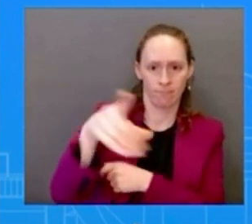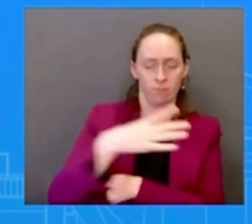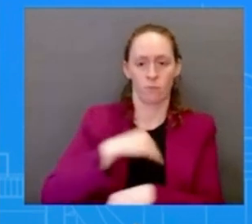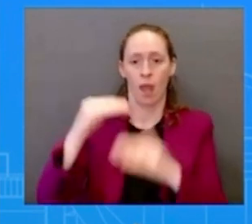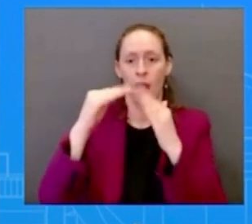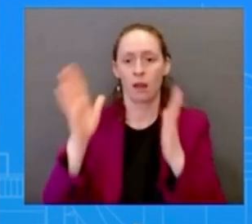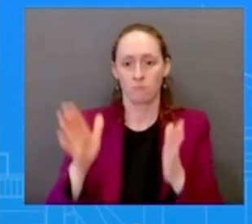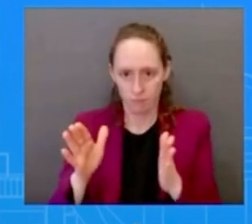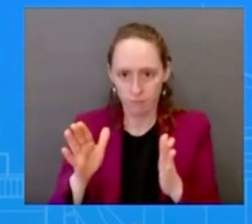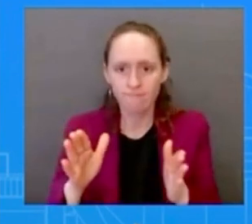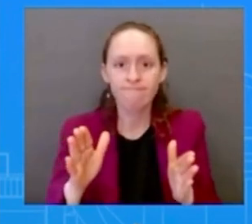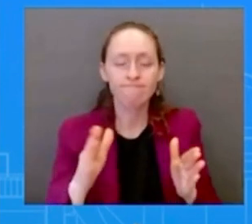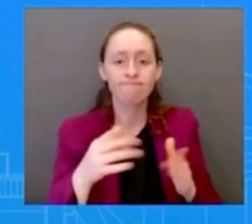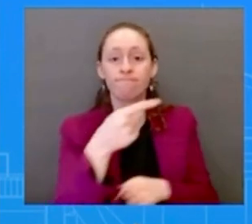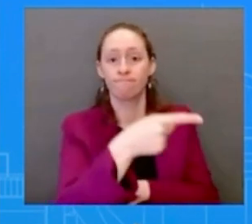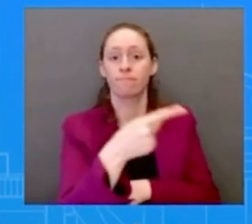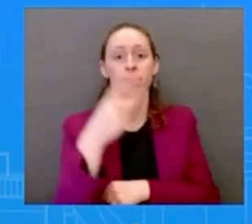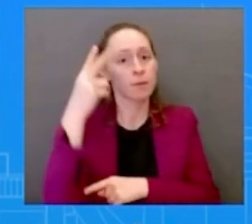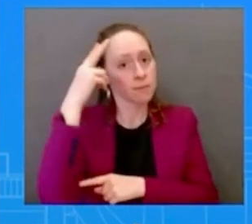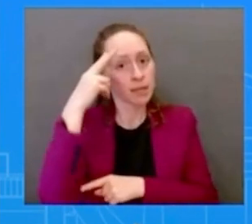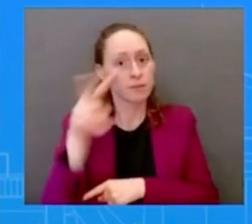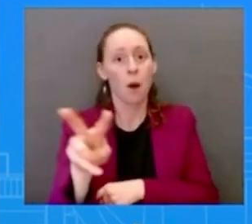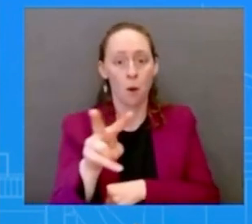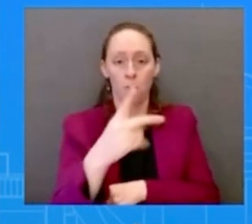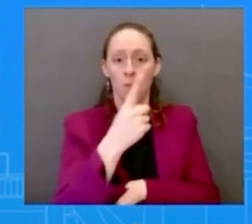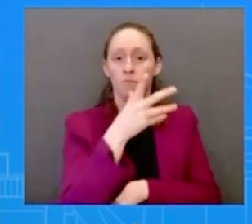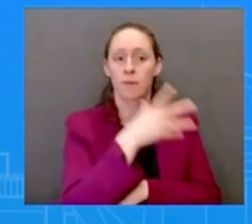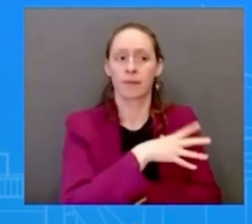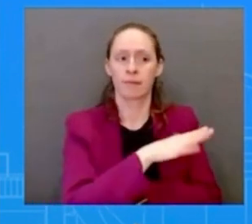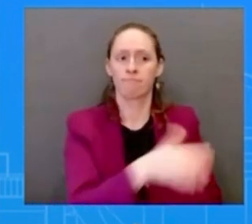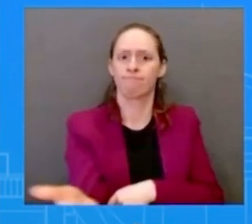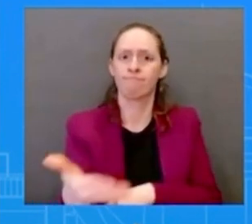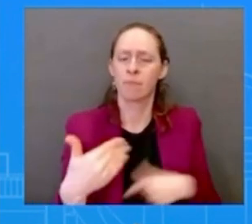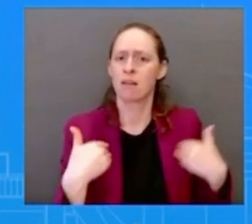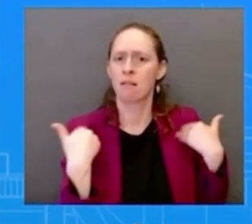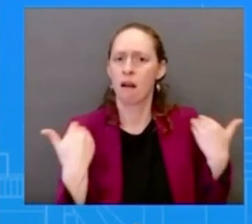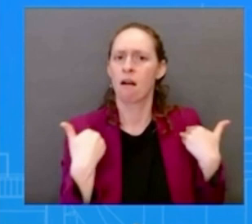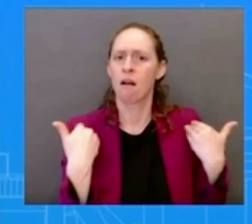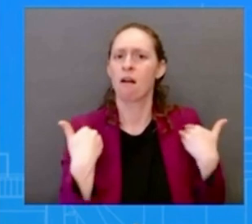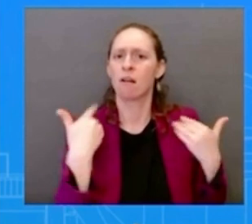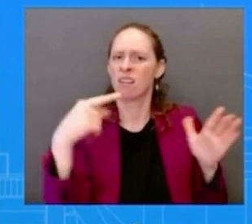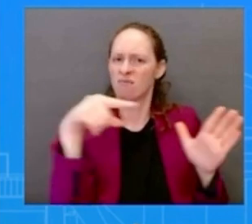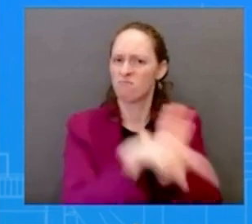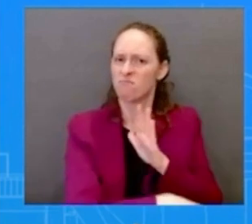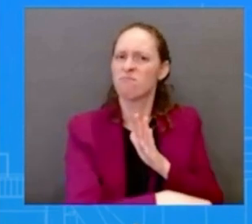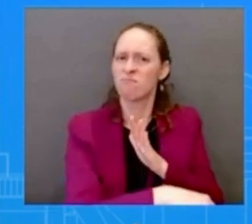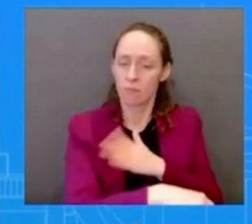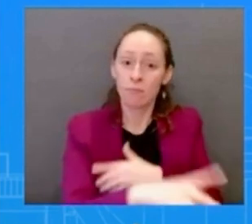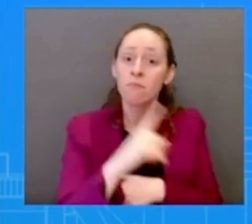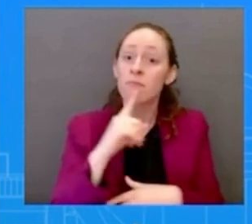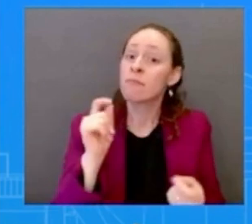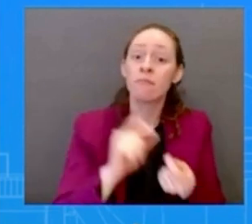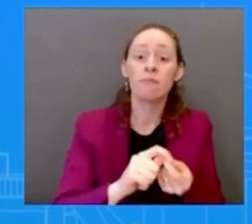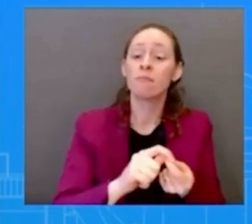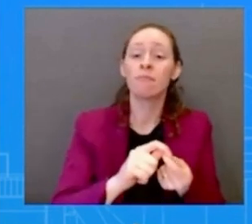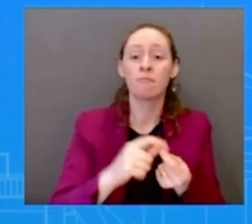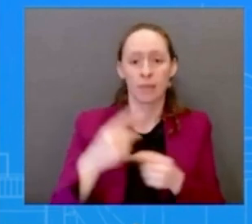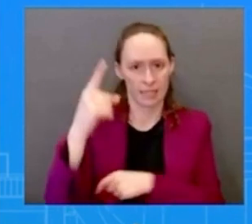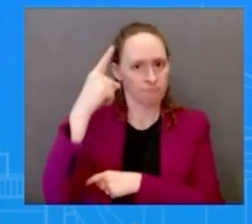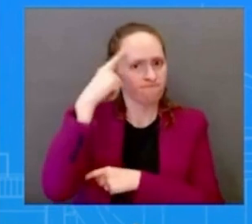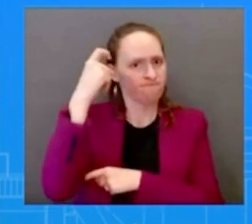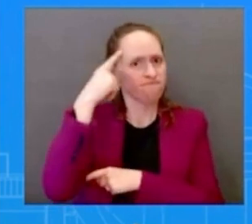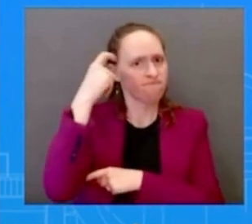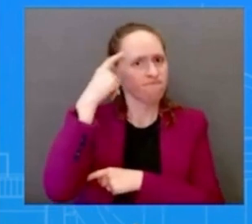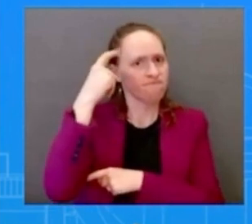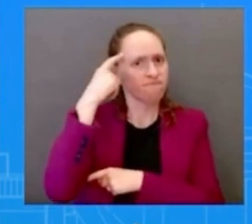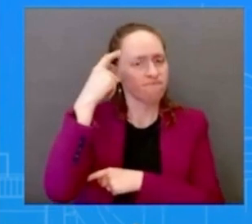year the suspect is in this country along with those back here along with those who were